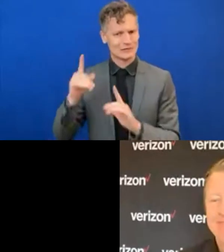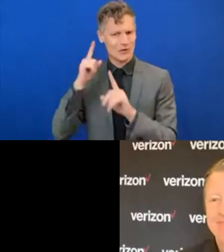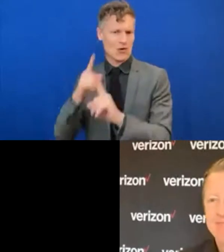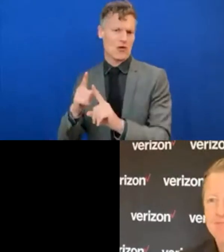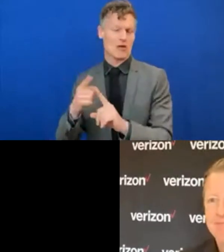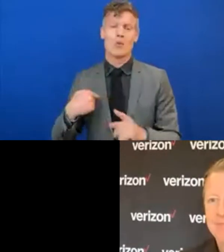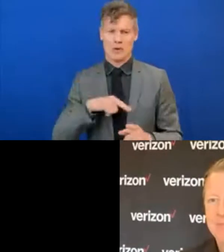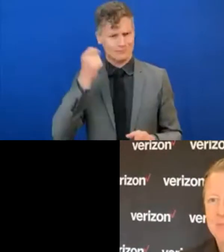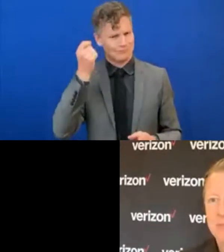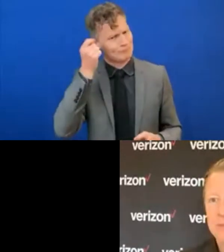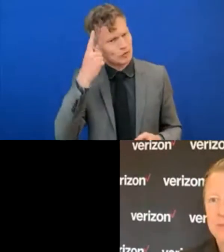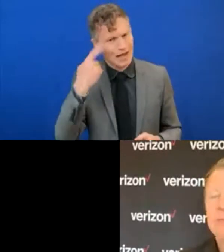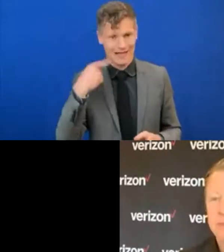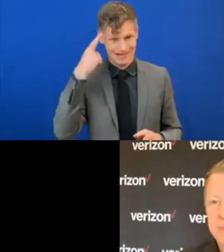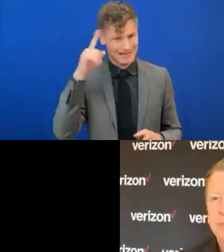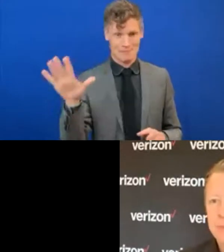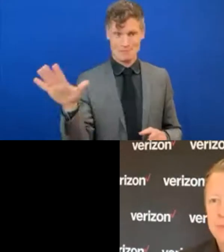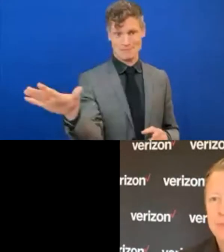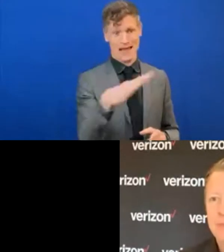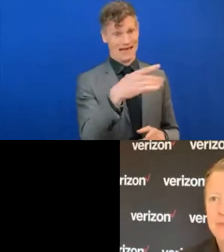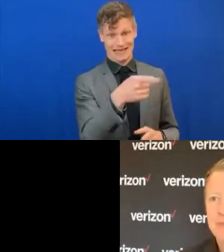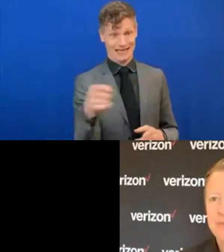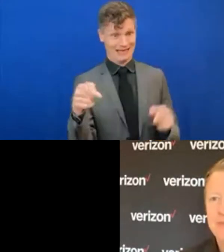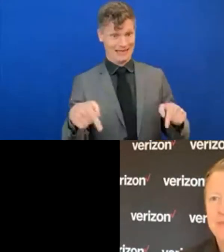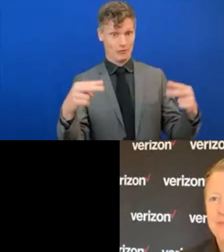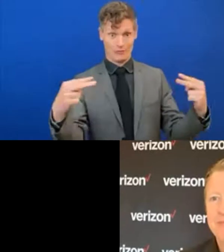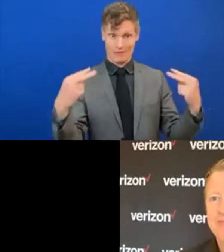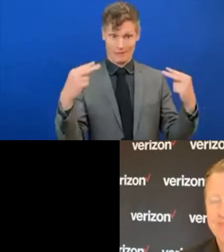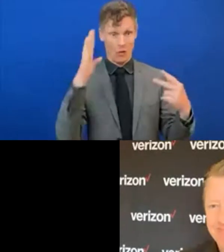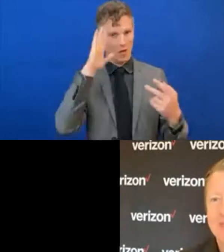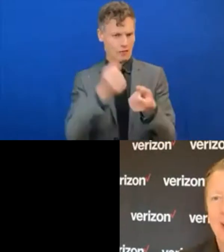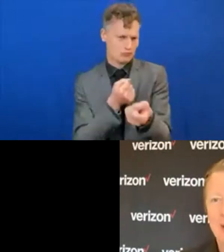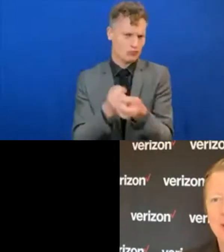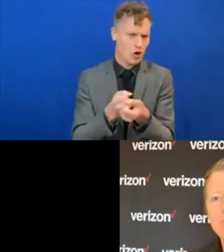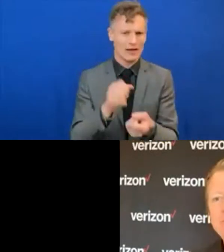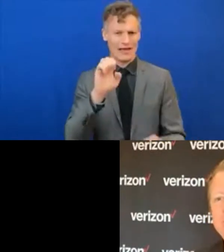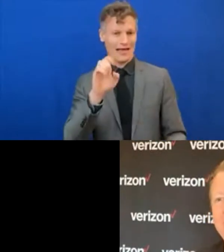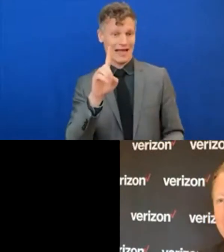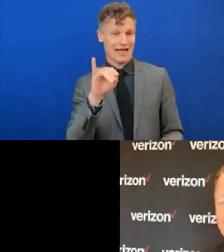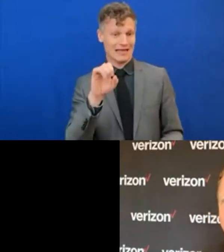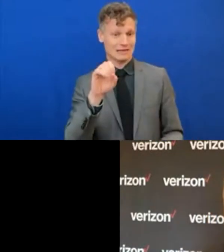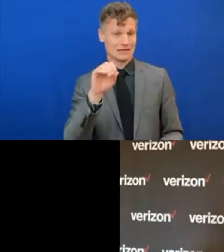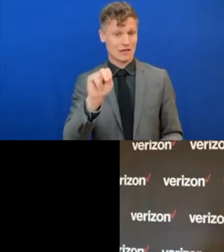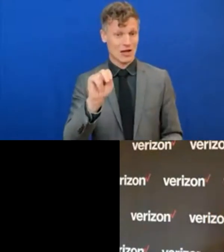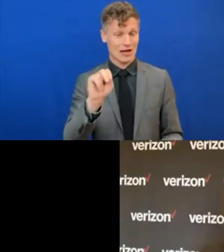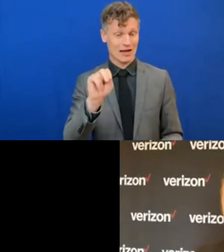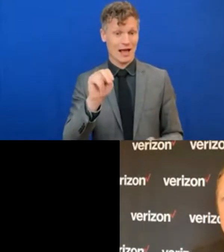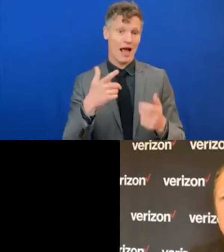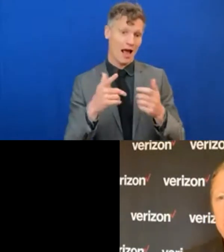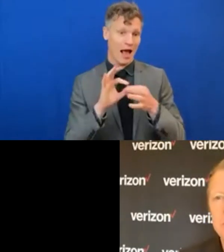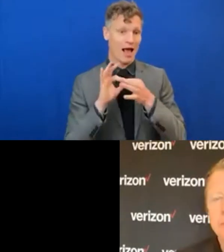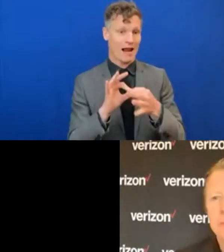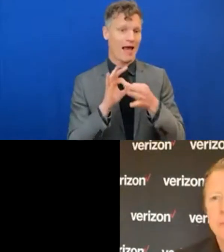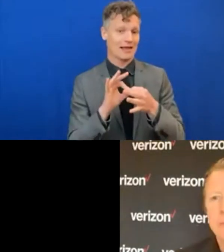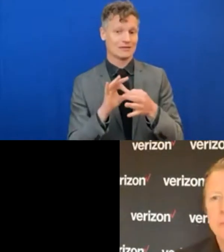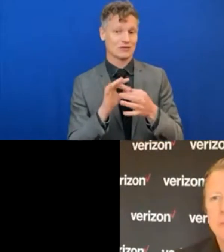will be getting behind the Edison Alliance's work. So thank you for joining us. Great to see you. Thank you, David. Now,